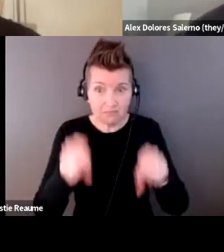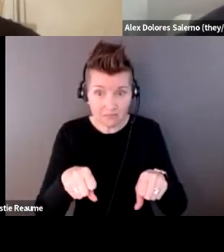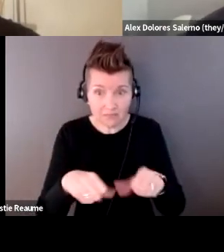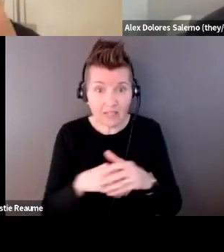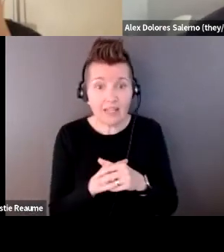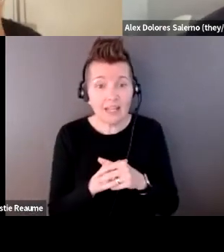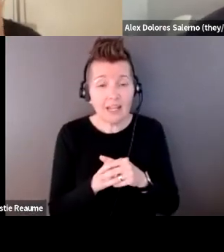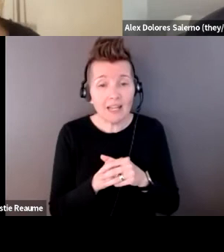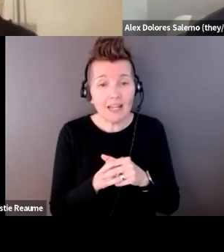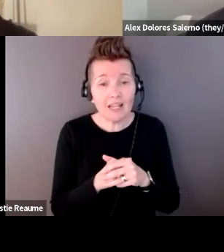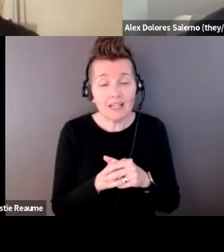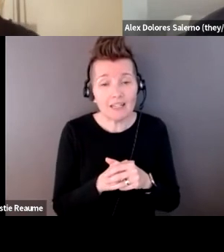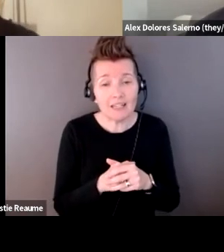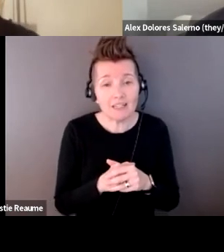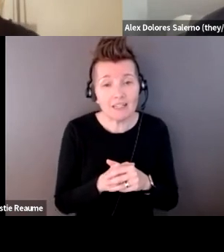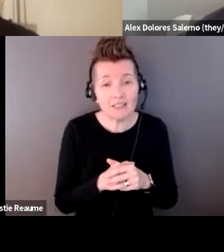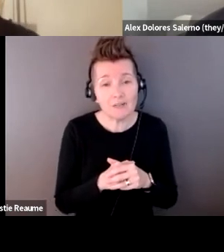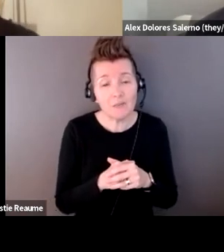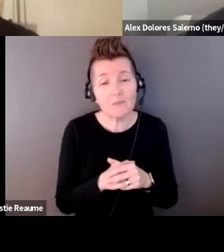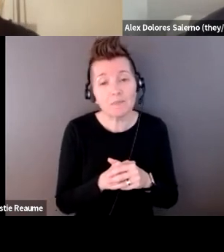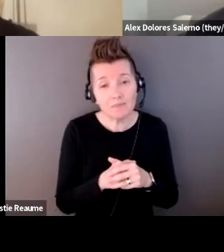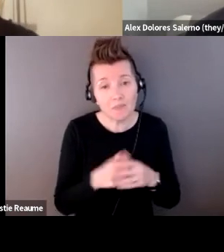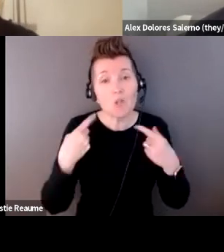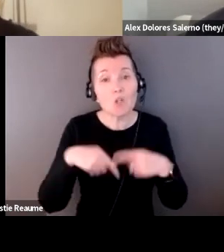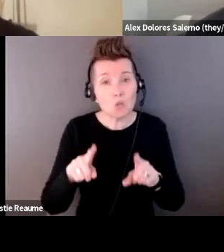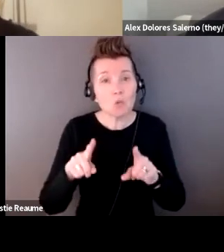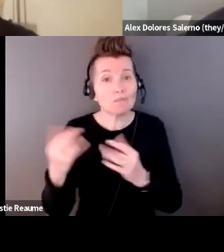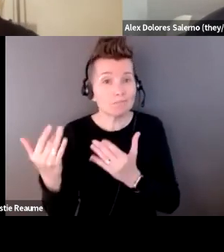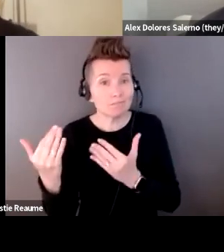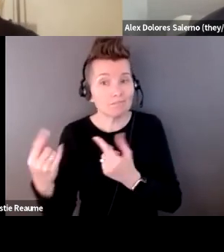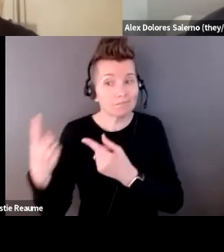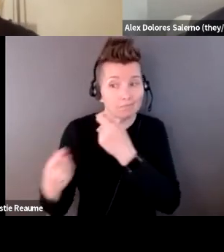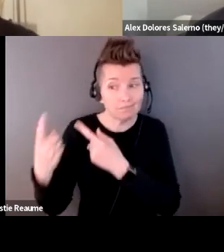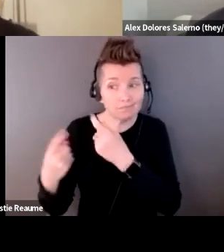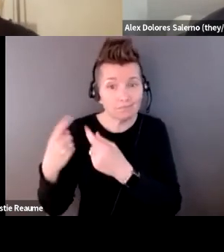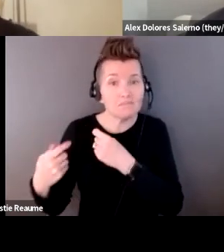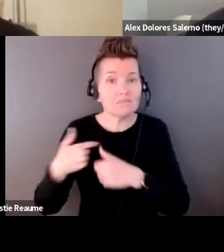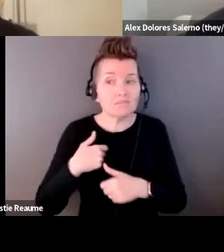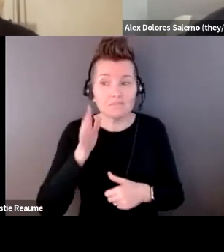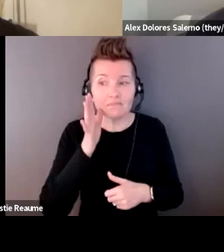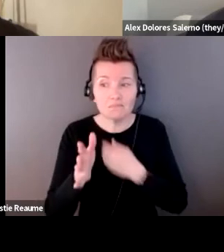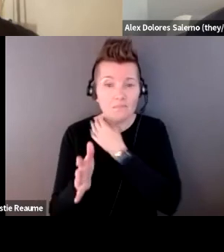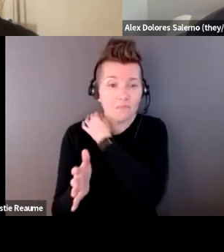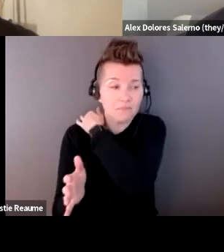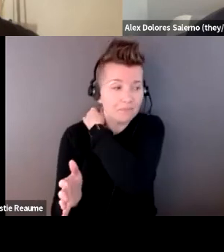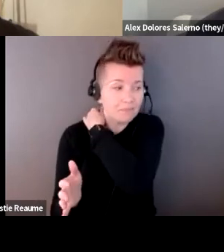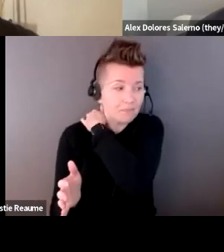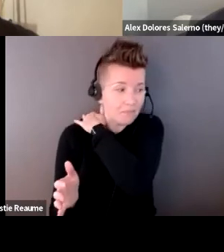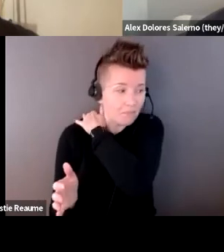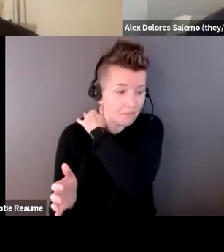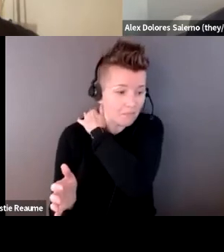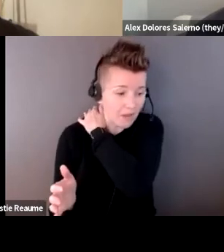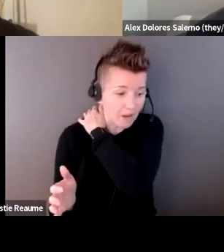I'll do is while we're waiting for some questions from folks, I did, you know, have